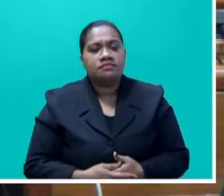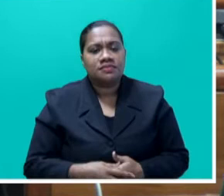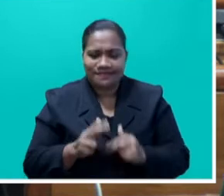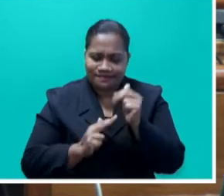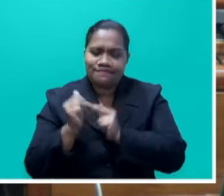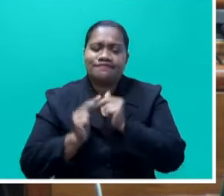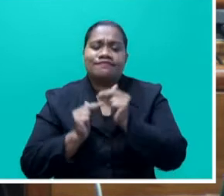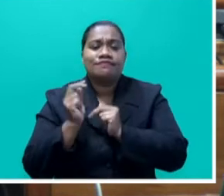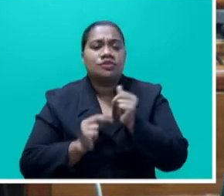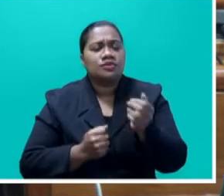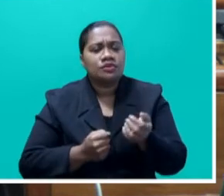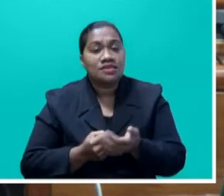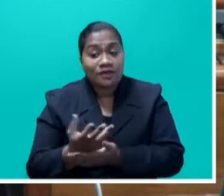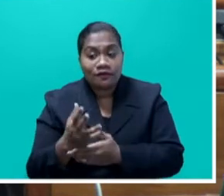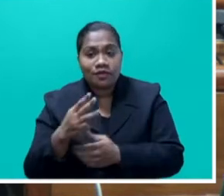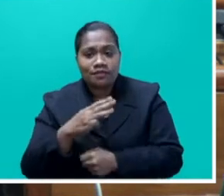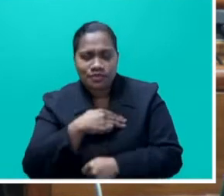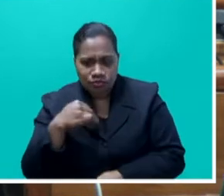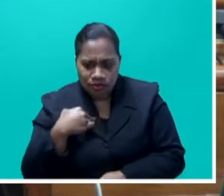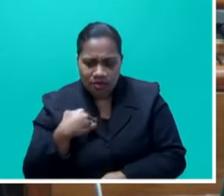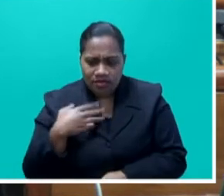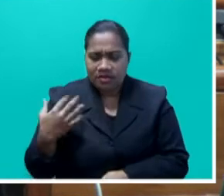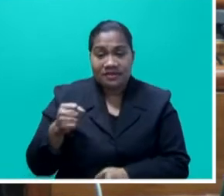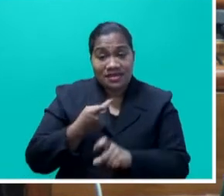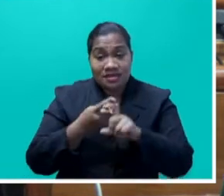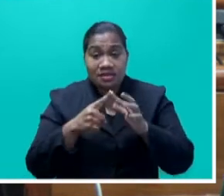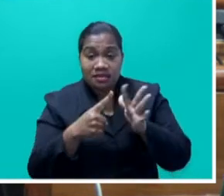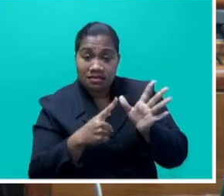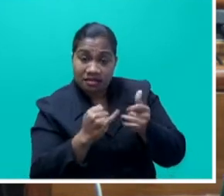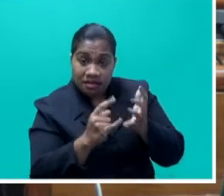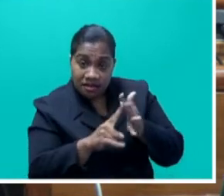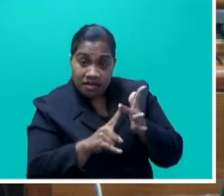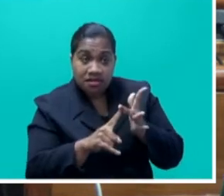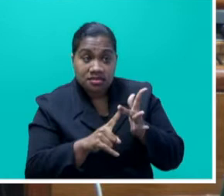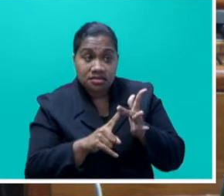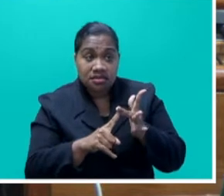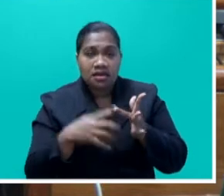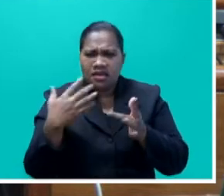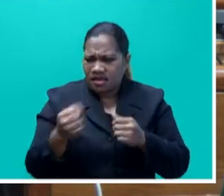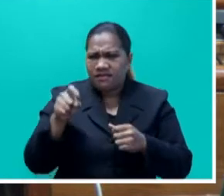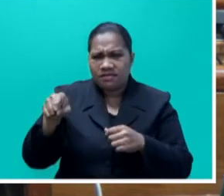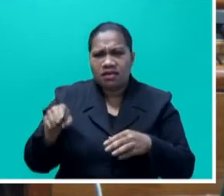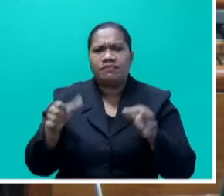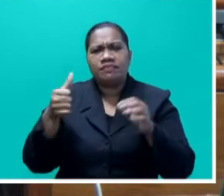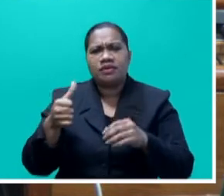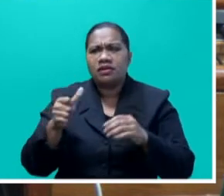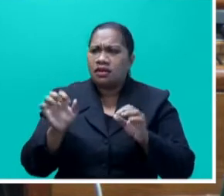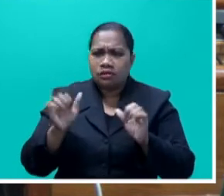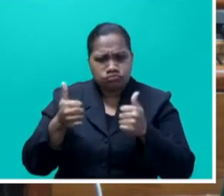the Ministry lying idle. In KRC, the coal storage facility is lying idle, functioning well,